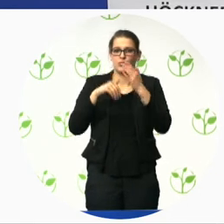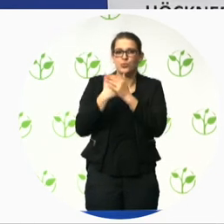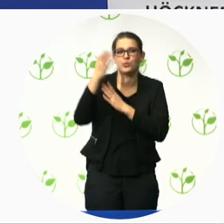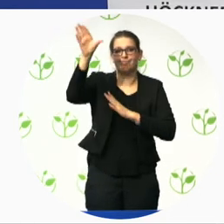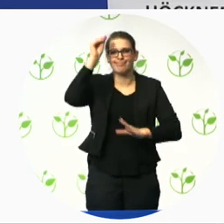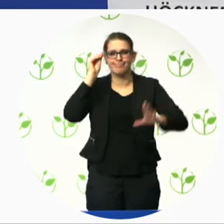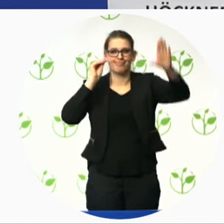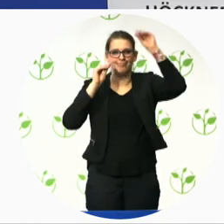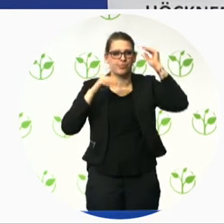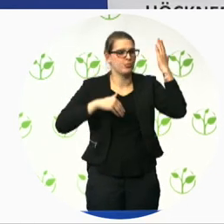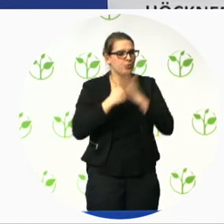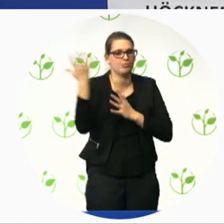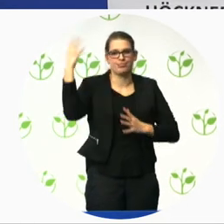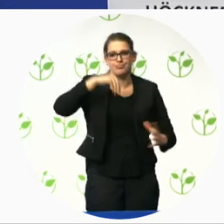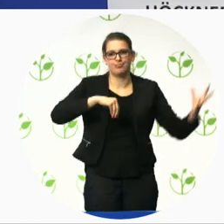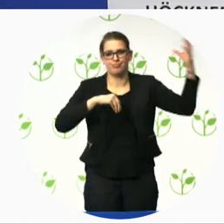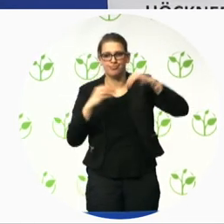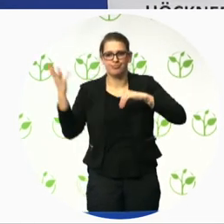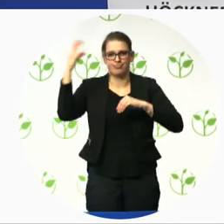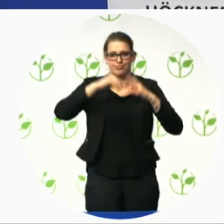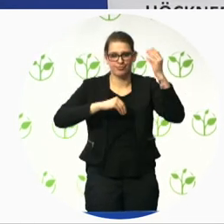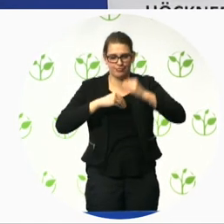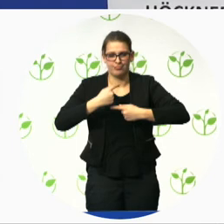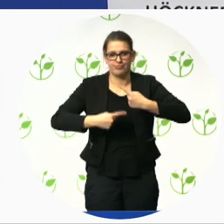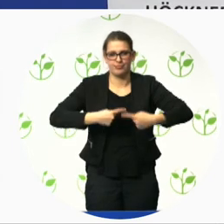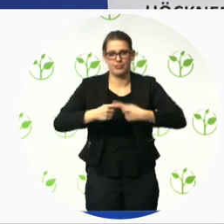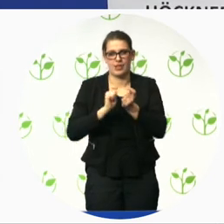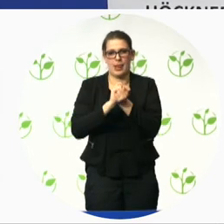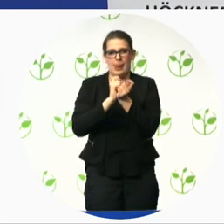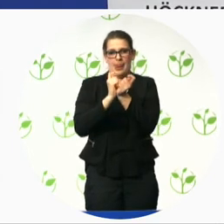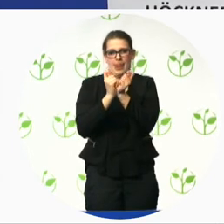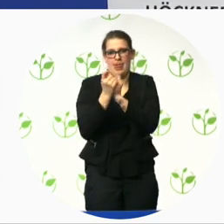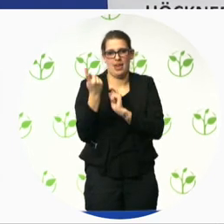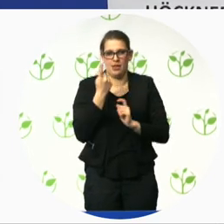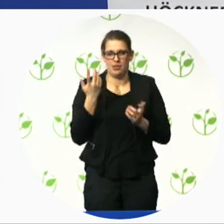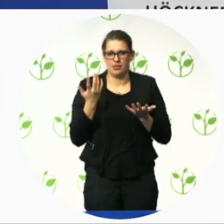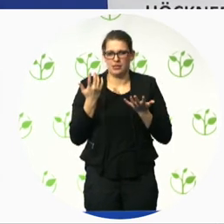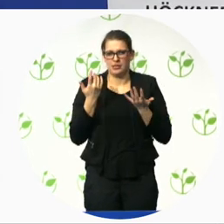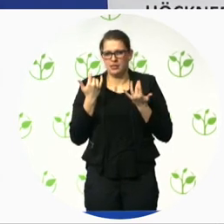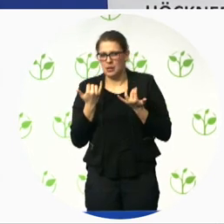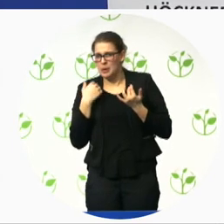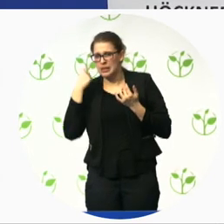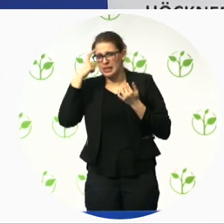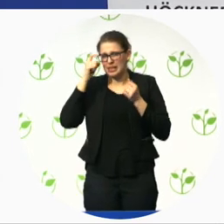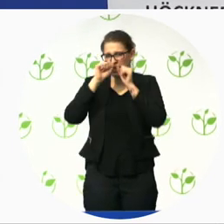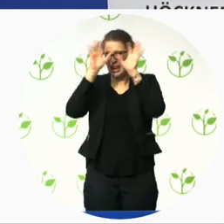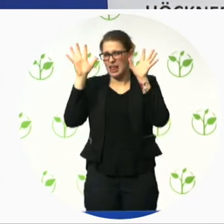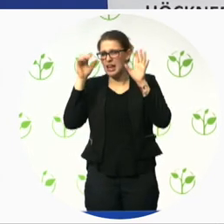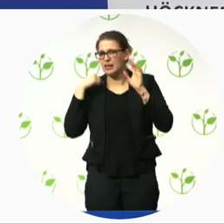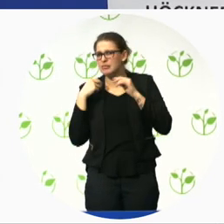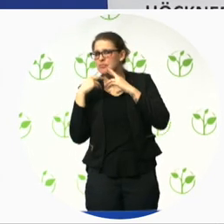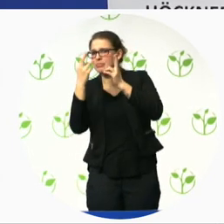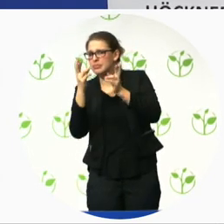it develops naturally I hope that answers your question and to the other point then about our